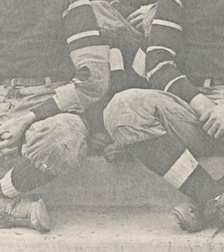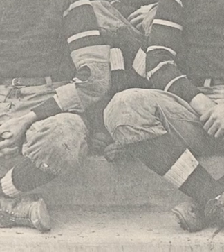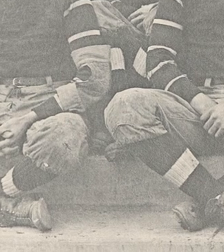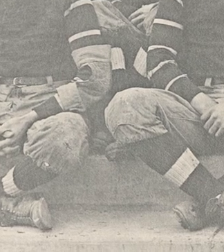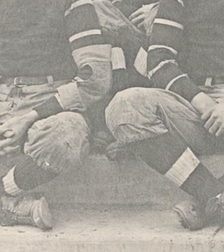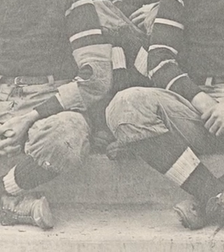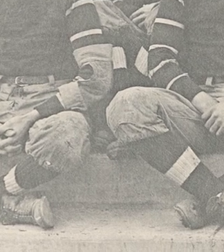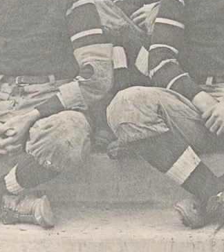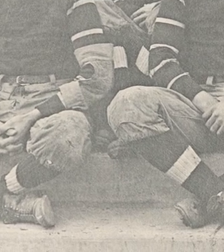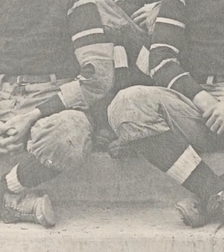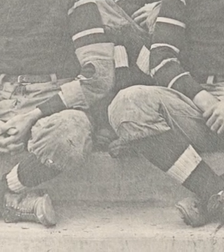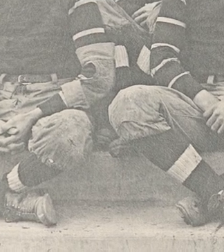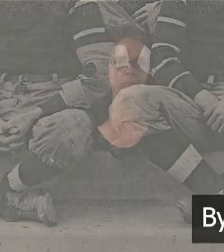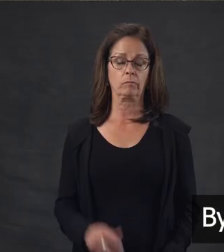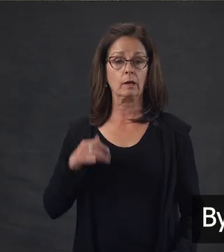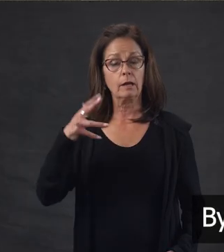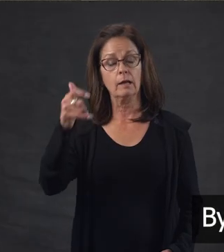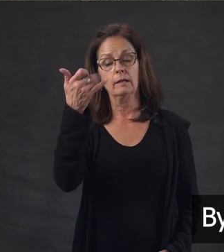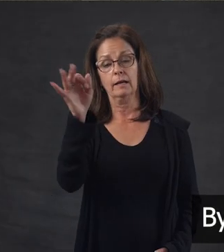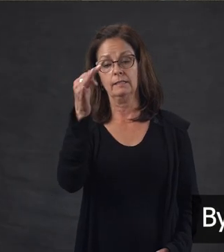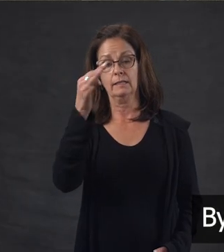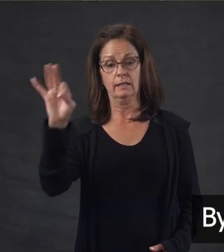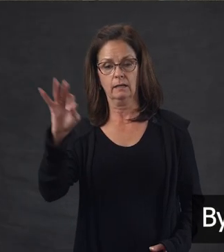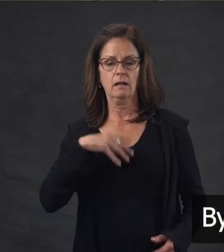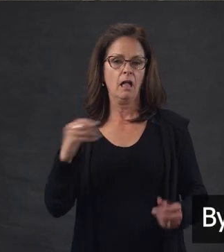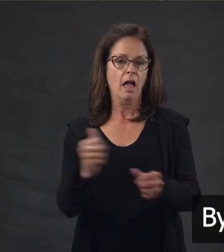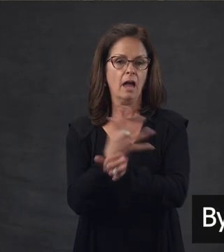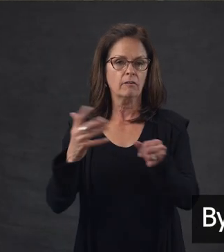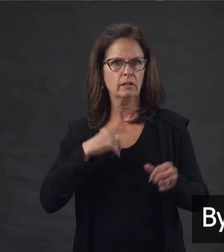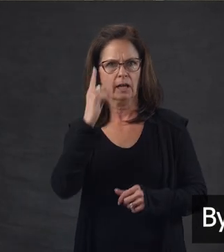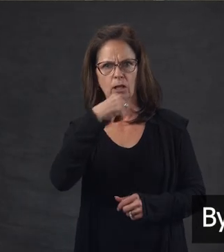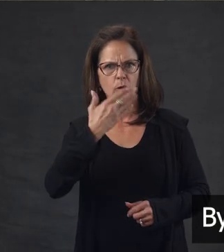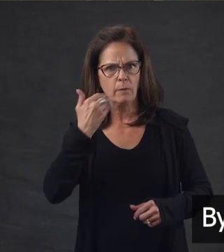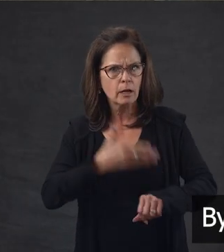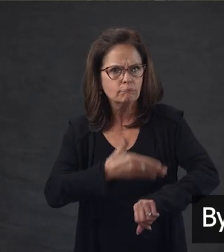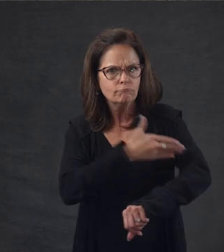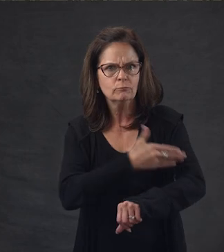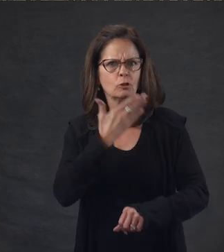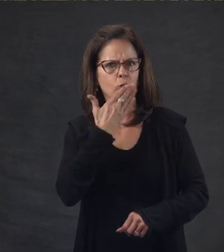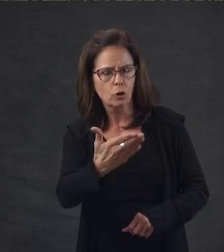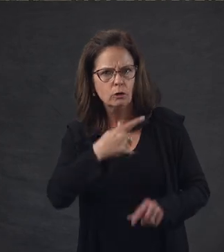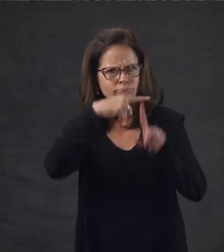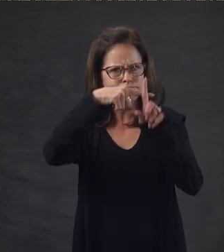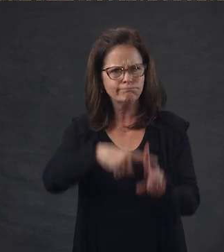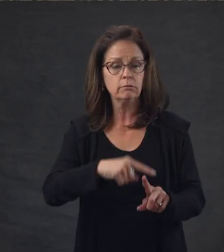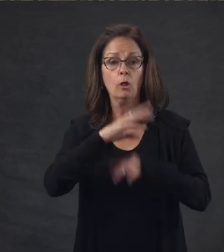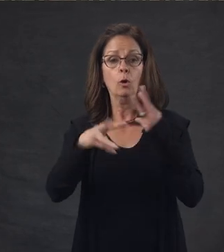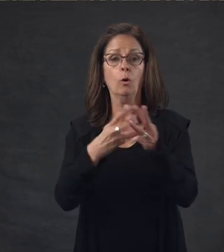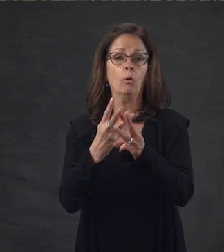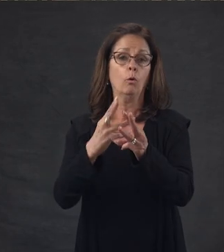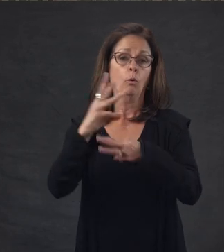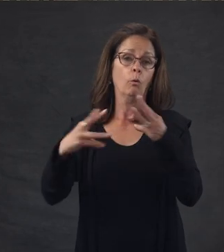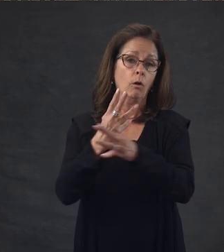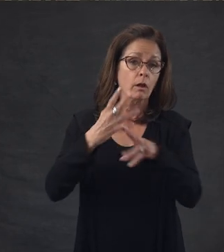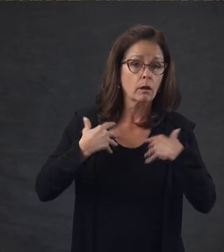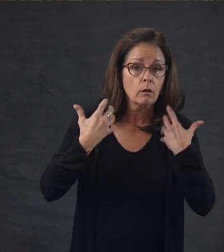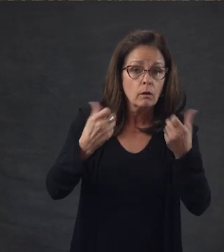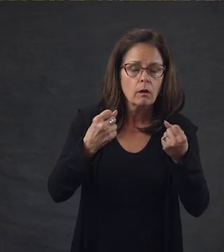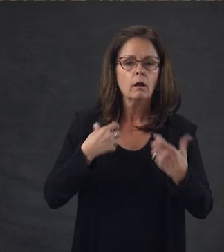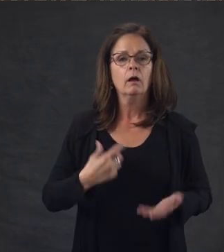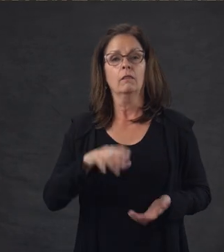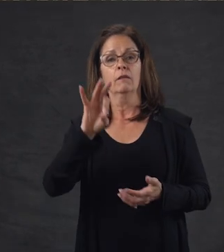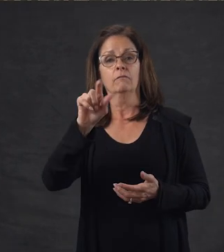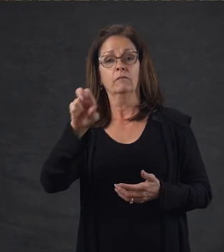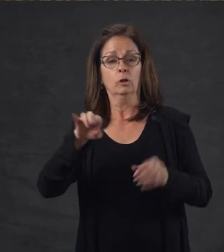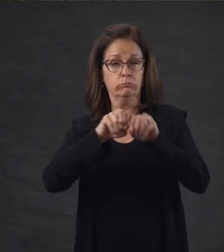buildings, the graduating class of 1925. By 1919, everything was looking up. The world was on the mend. The worst of the flu